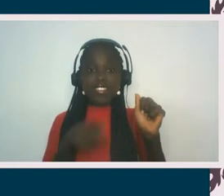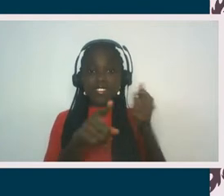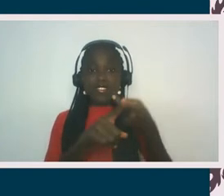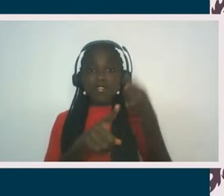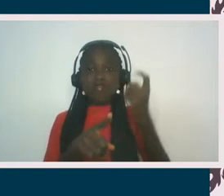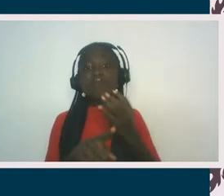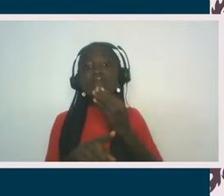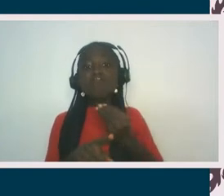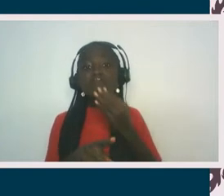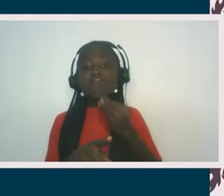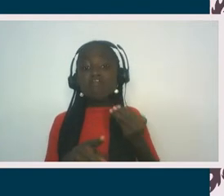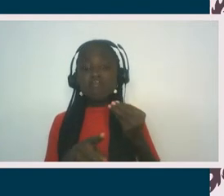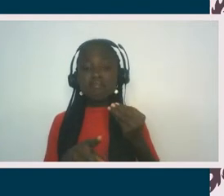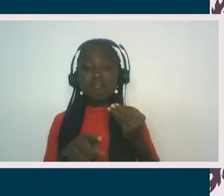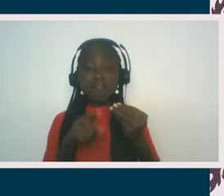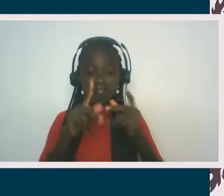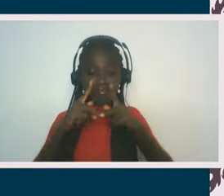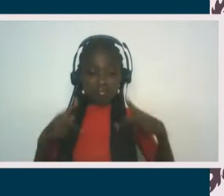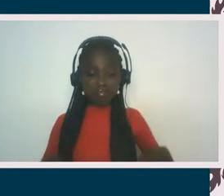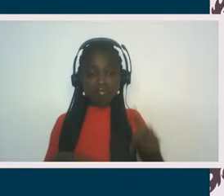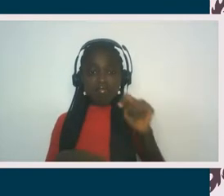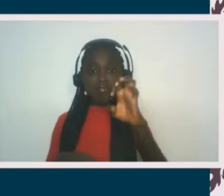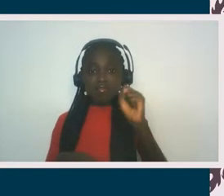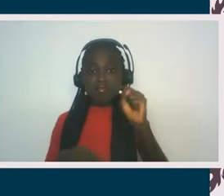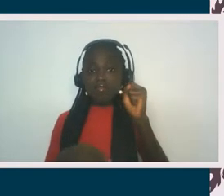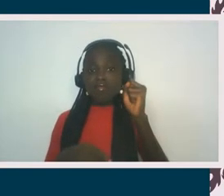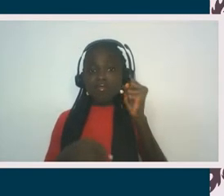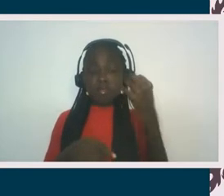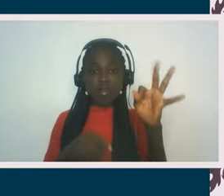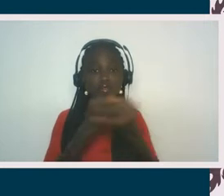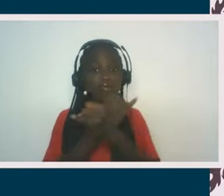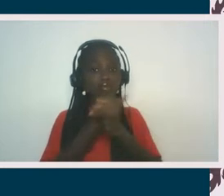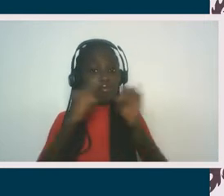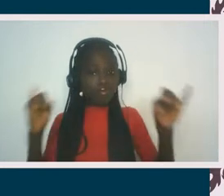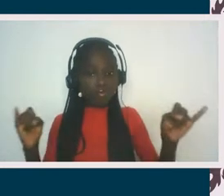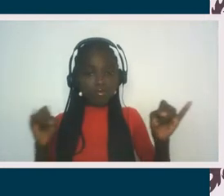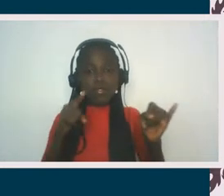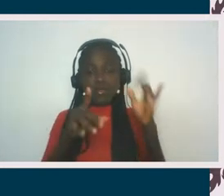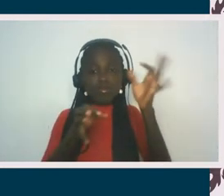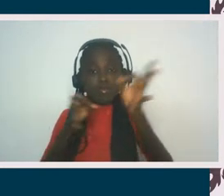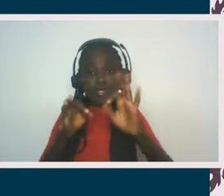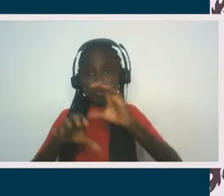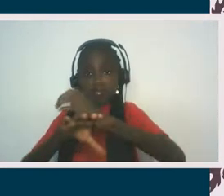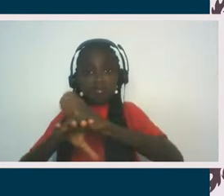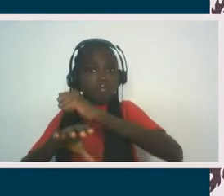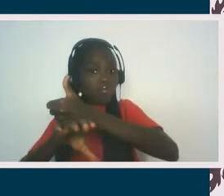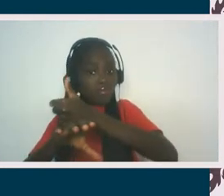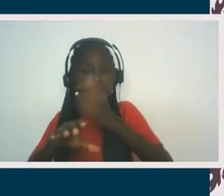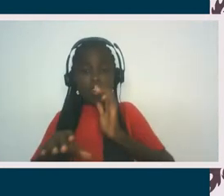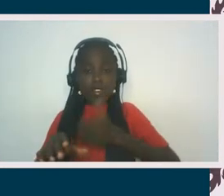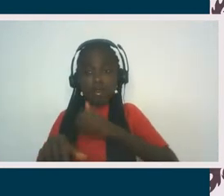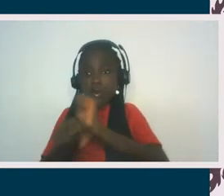exploring what it means to truly decolonize ourselves, our workplaces, and our practice of growing